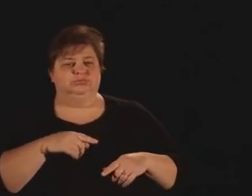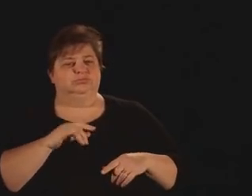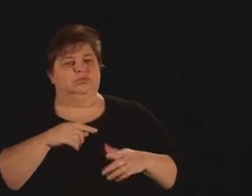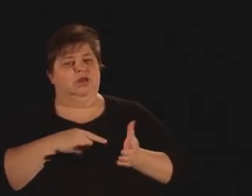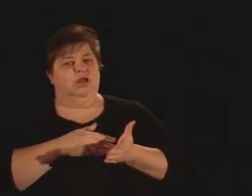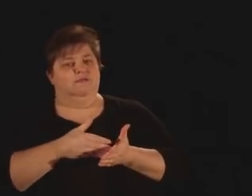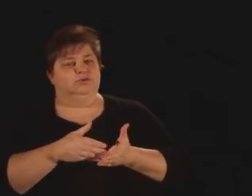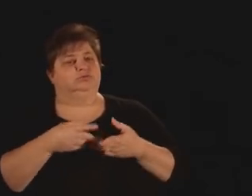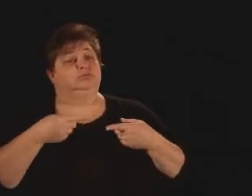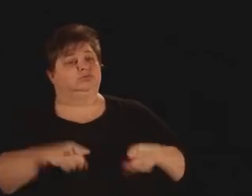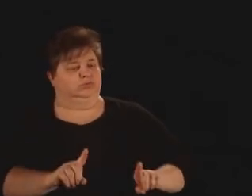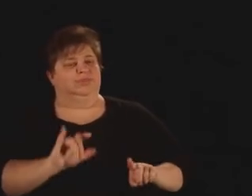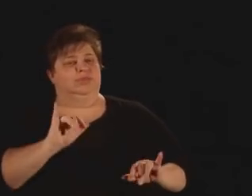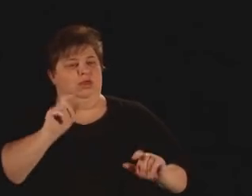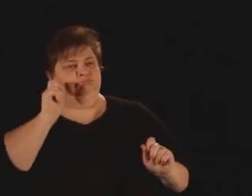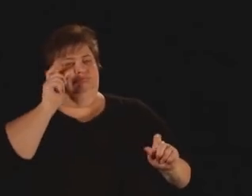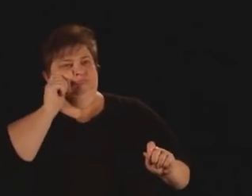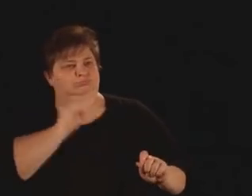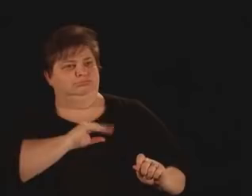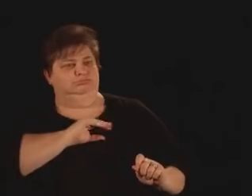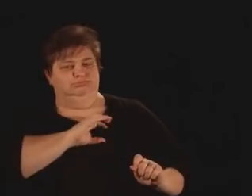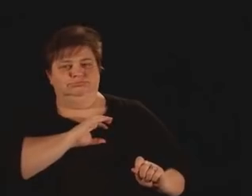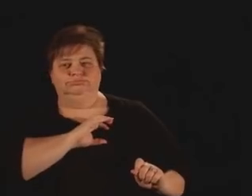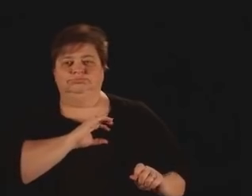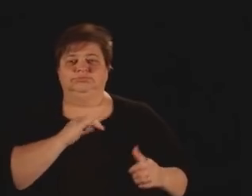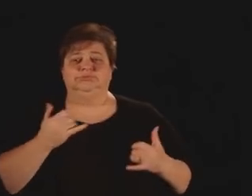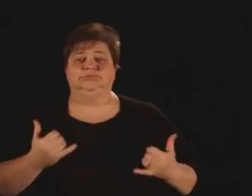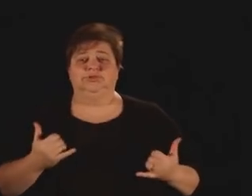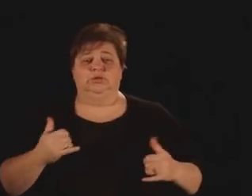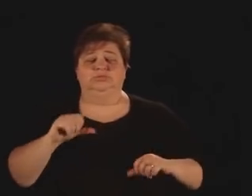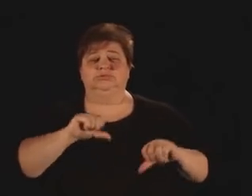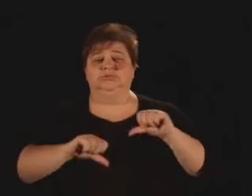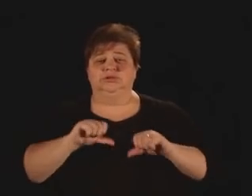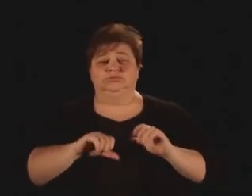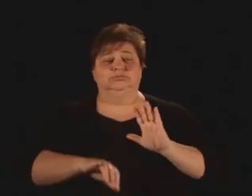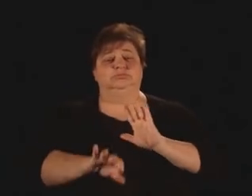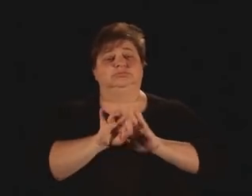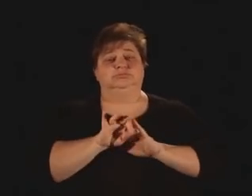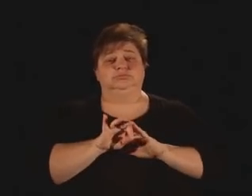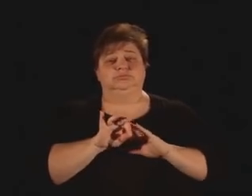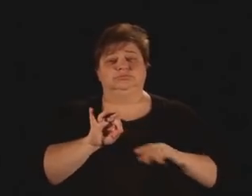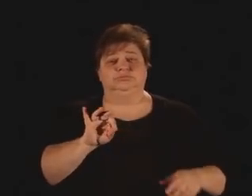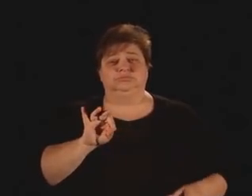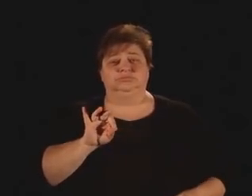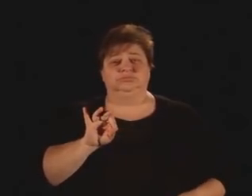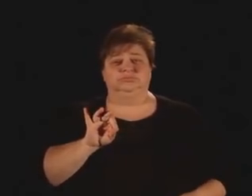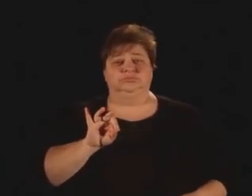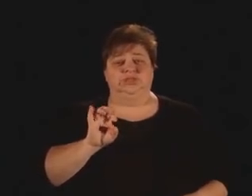Now, curiously enough, scientists have now located the element of surprise.